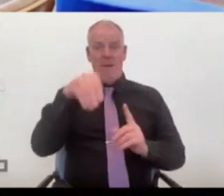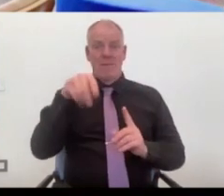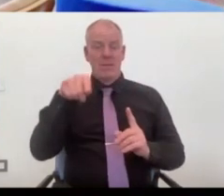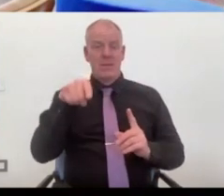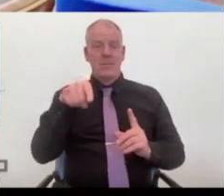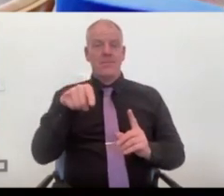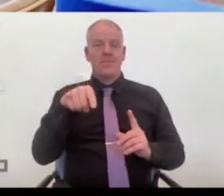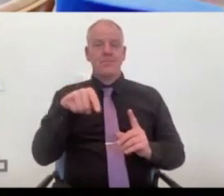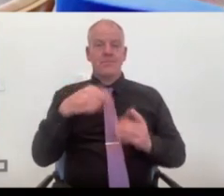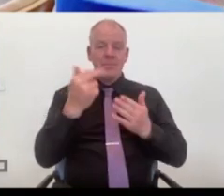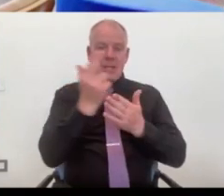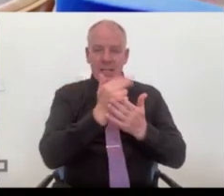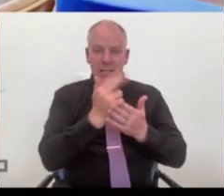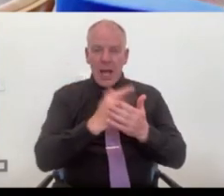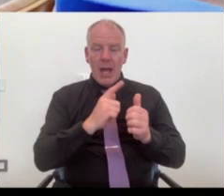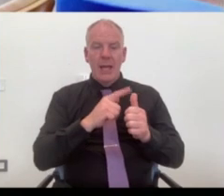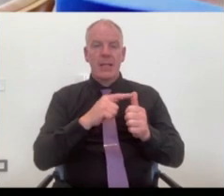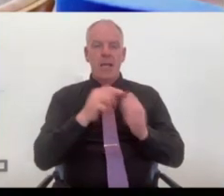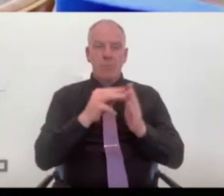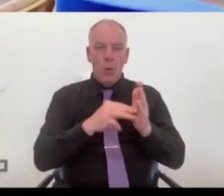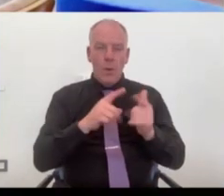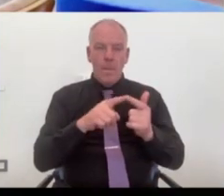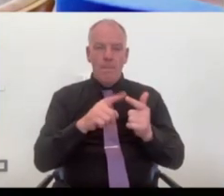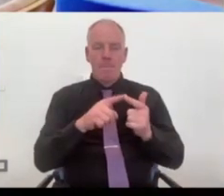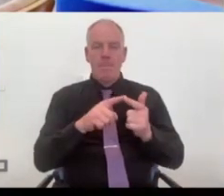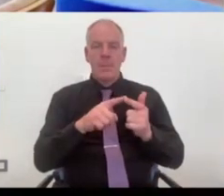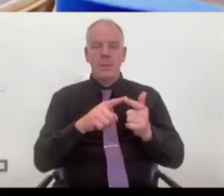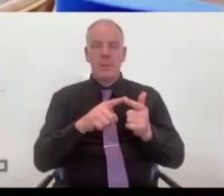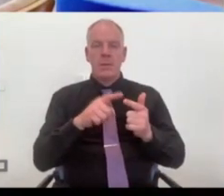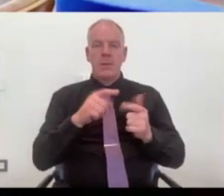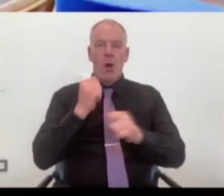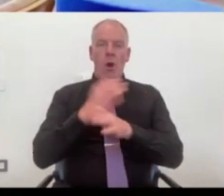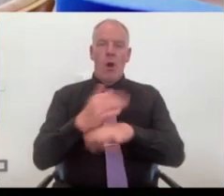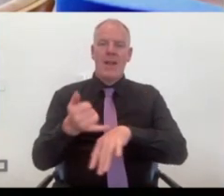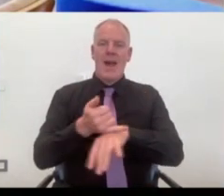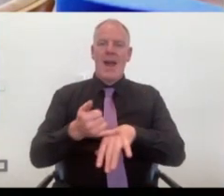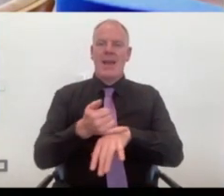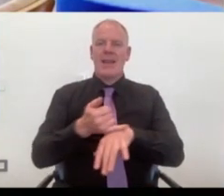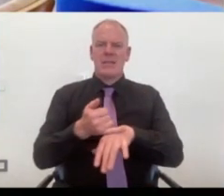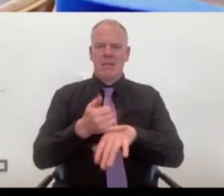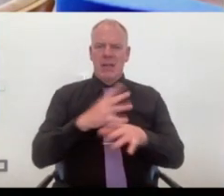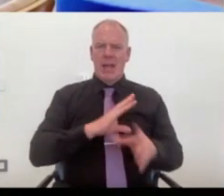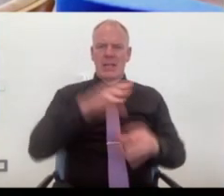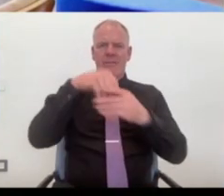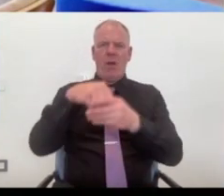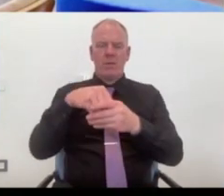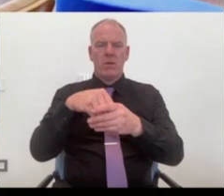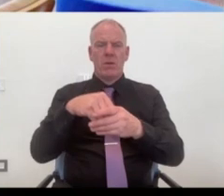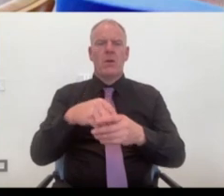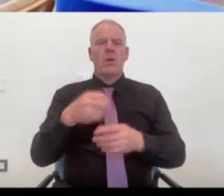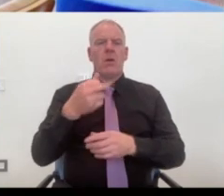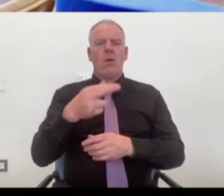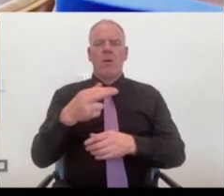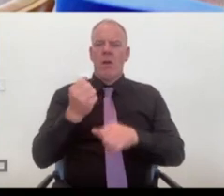design and the build of the program is all island in terms of its approach or all